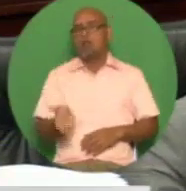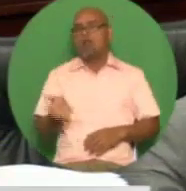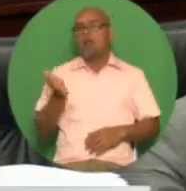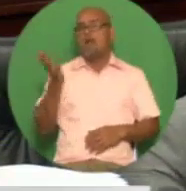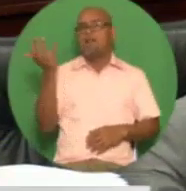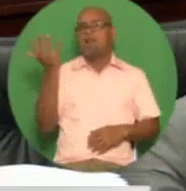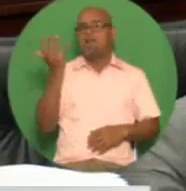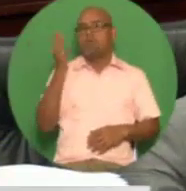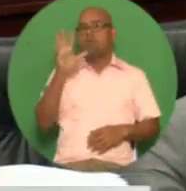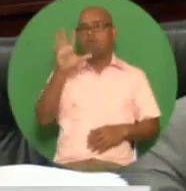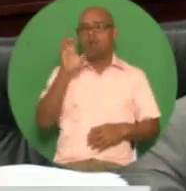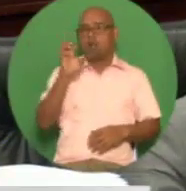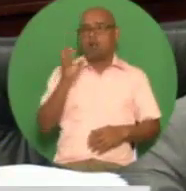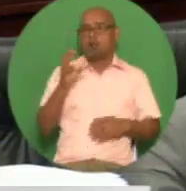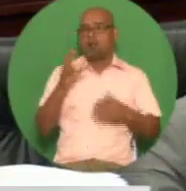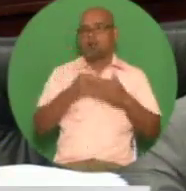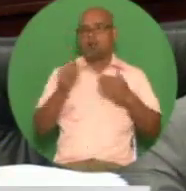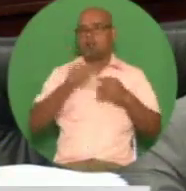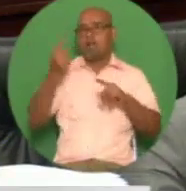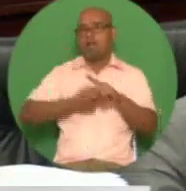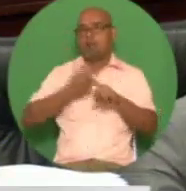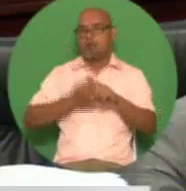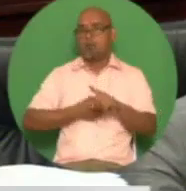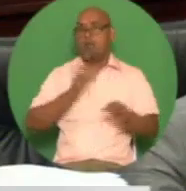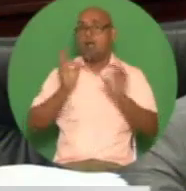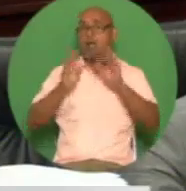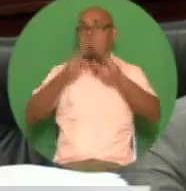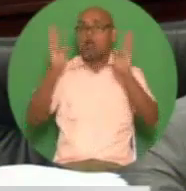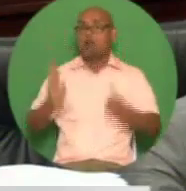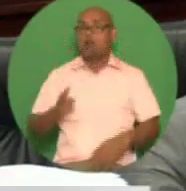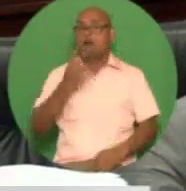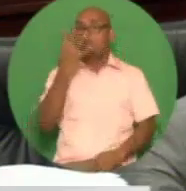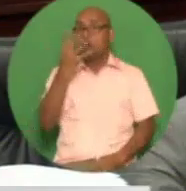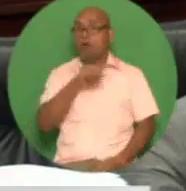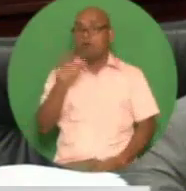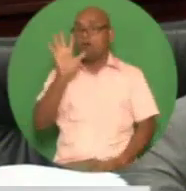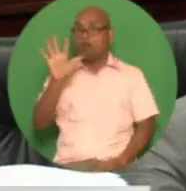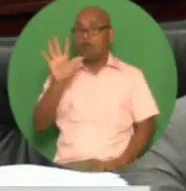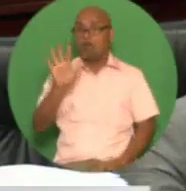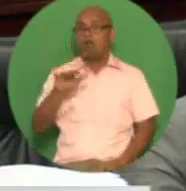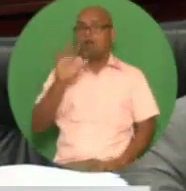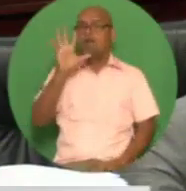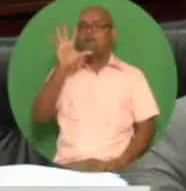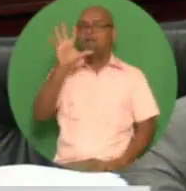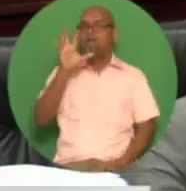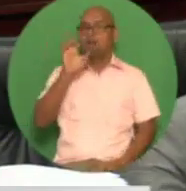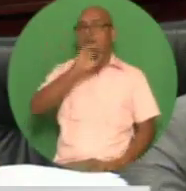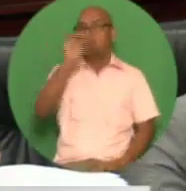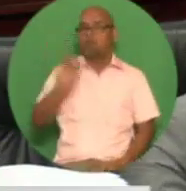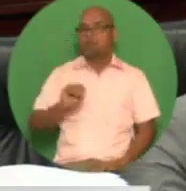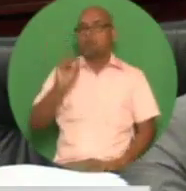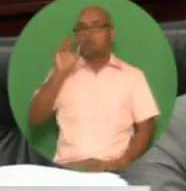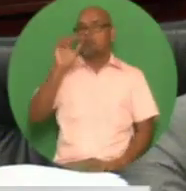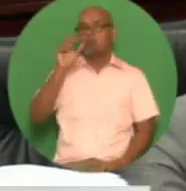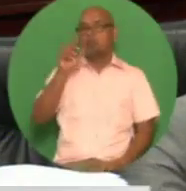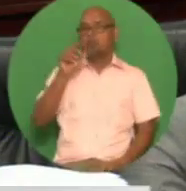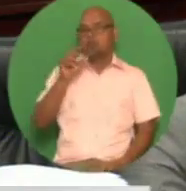for households with four to five persons from five hundred and fifty dollars per month to six hundred fifty dollars